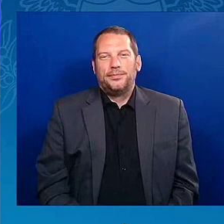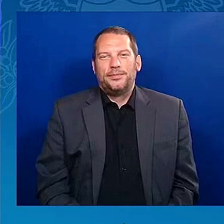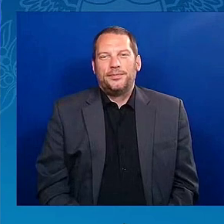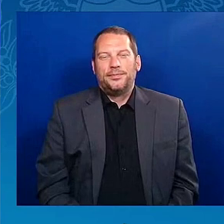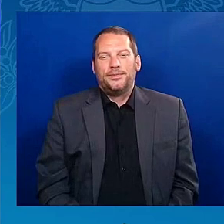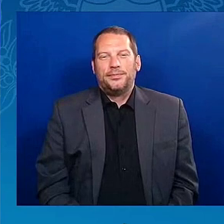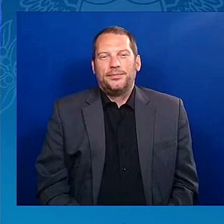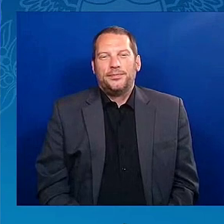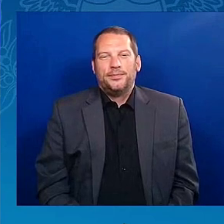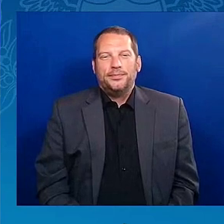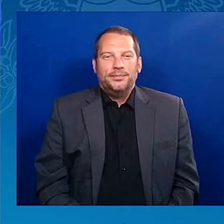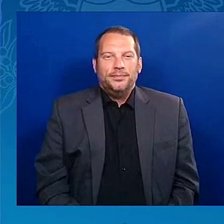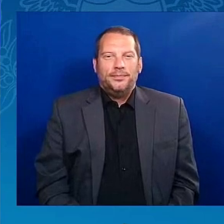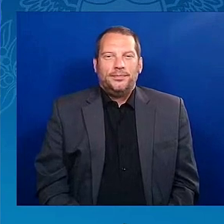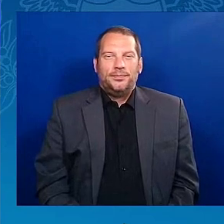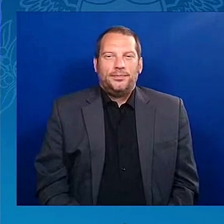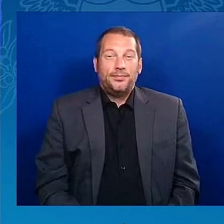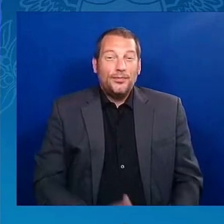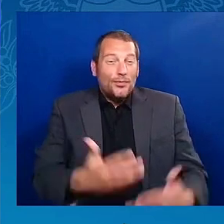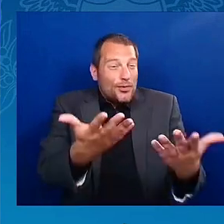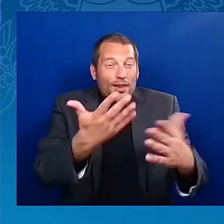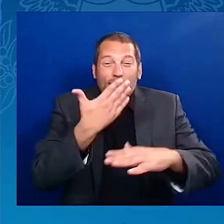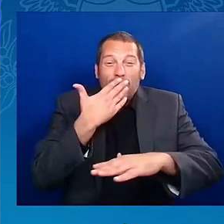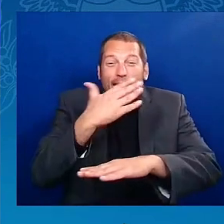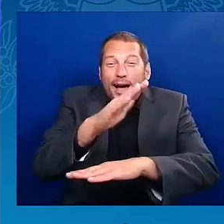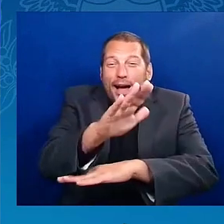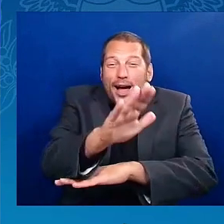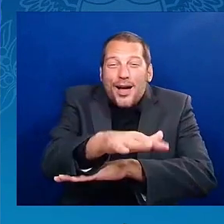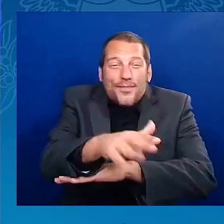Good afternoon, everyone. Good afternoon.